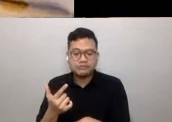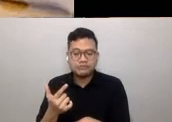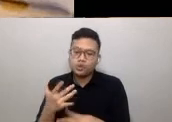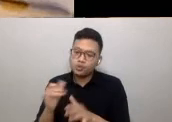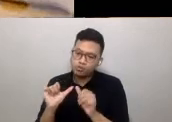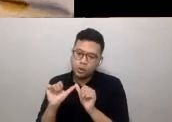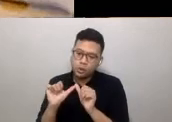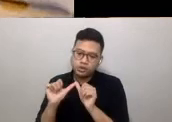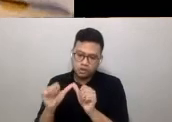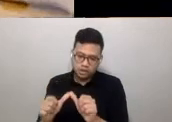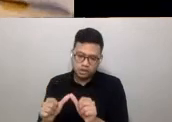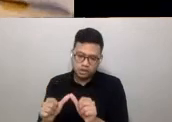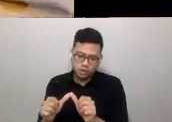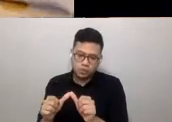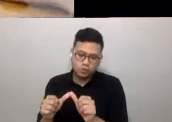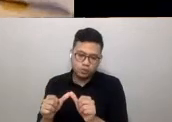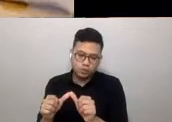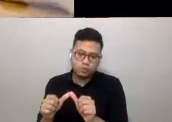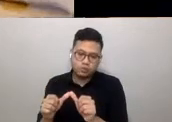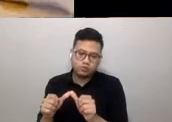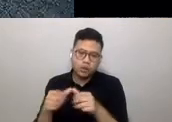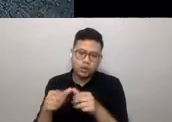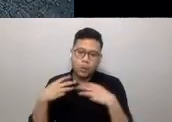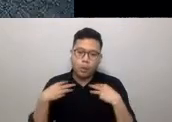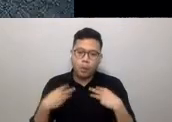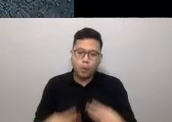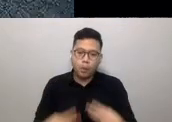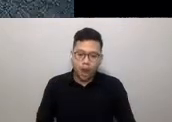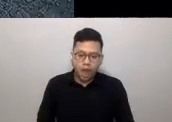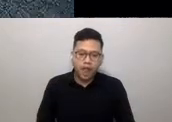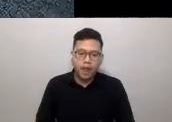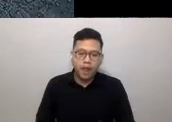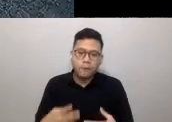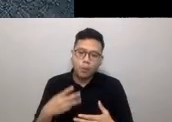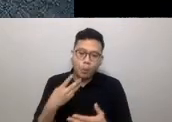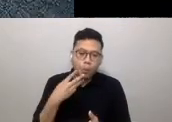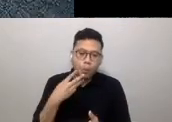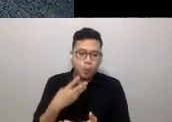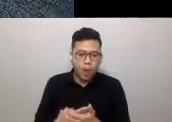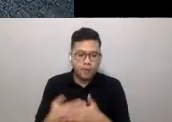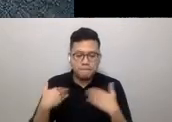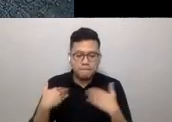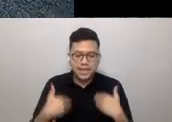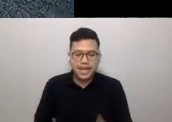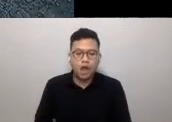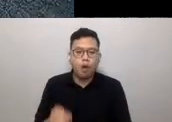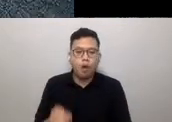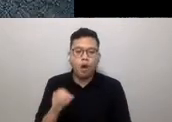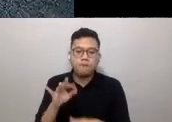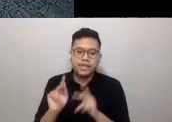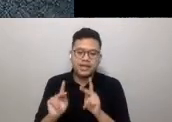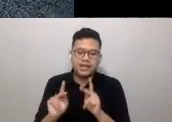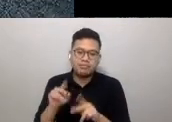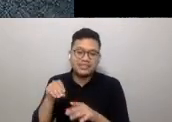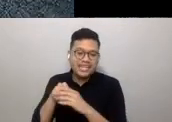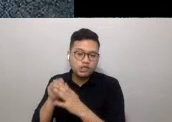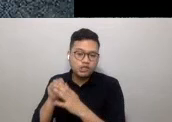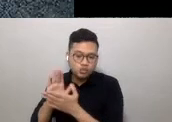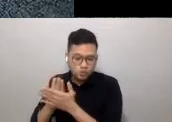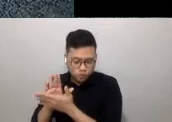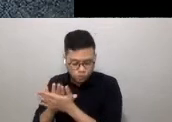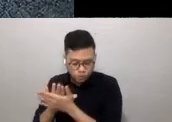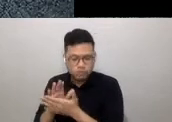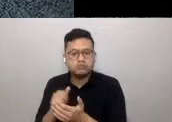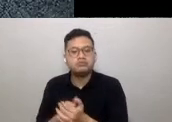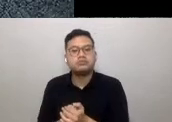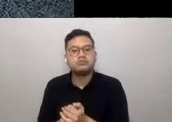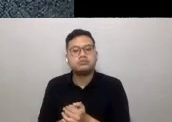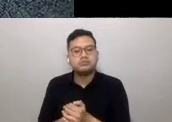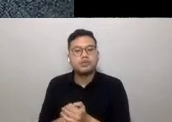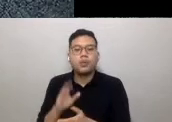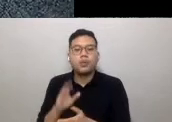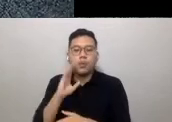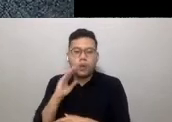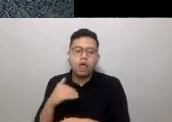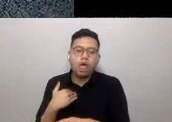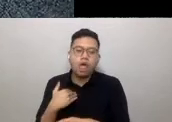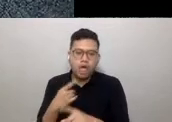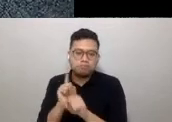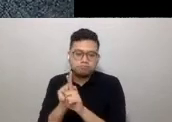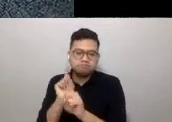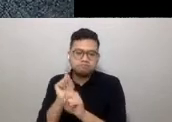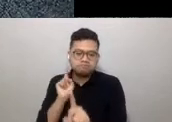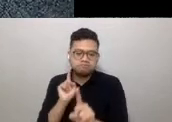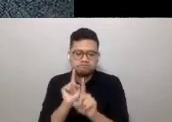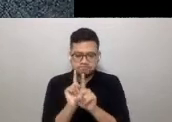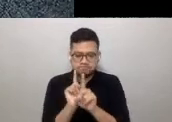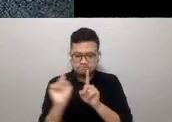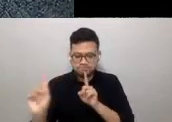the well-being of those on campus. Like the workplace, social distancing measures will prevail from